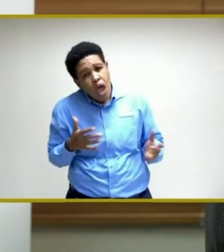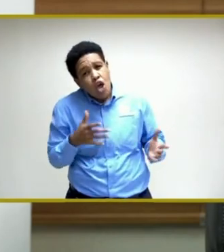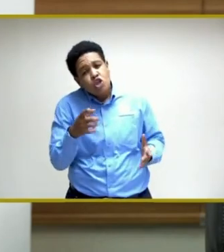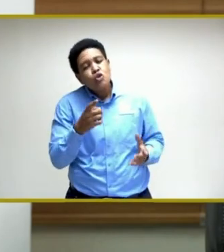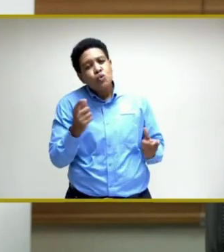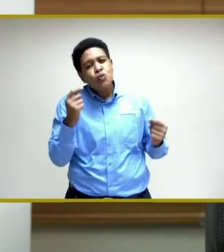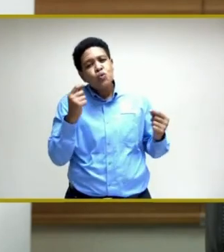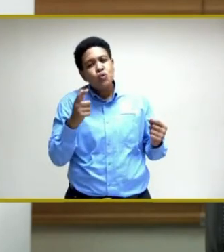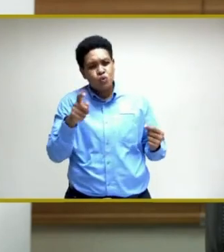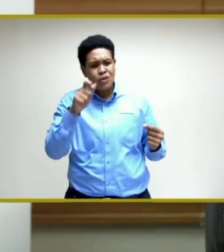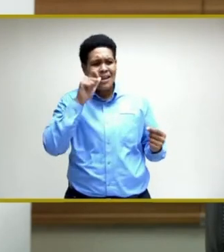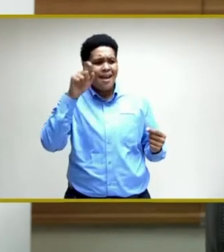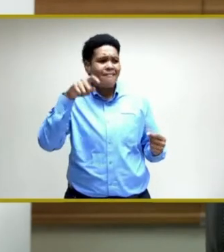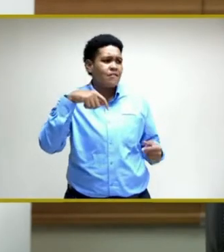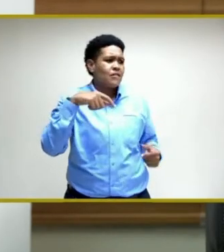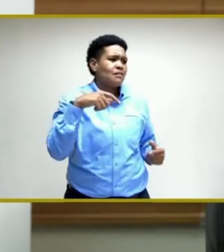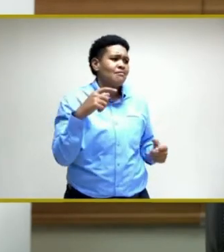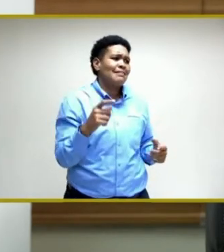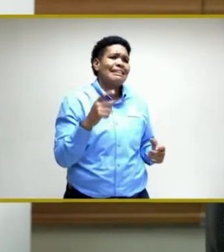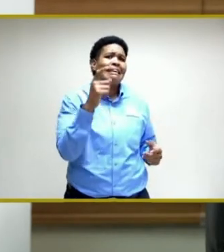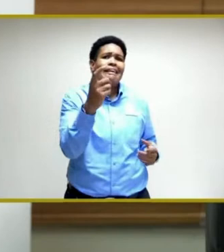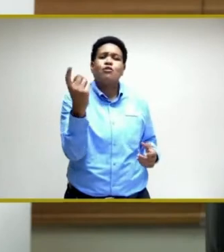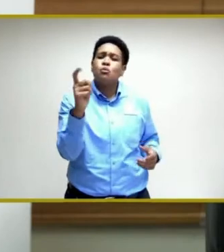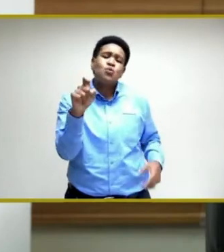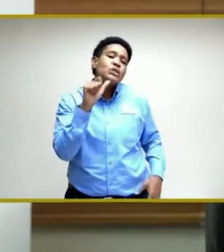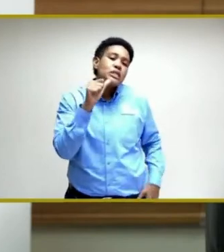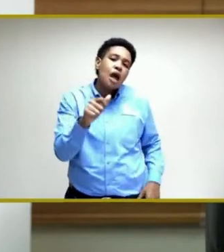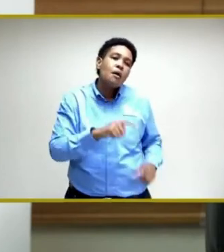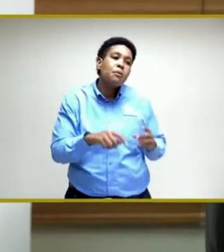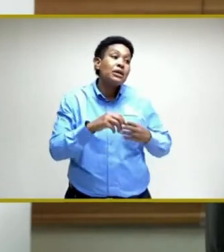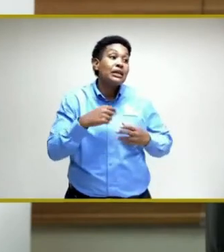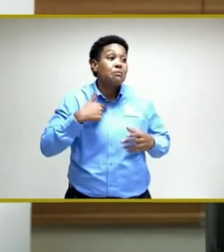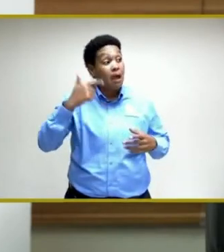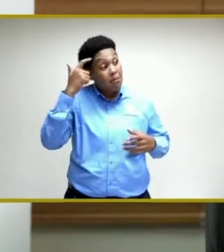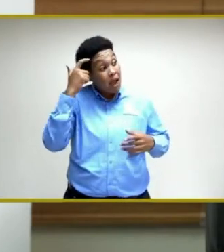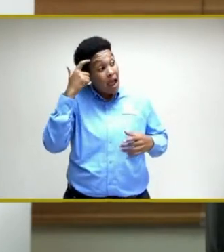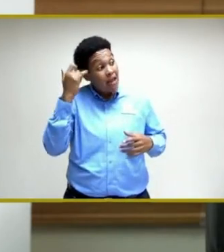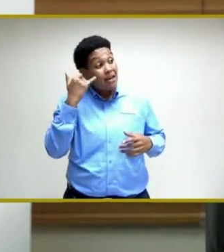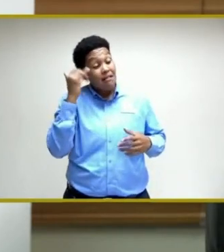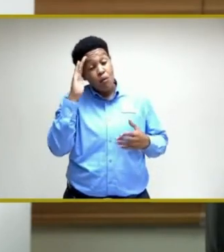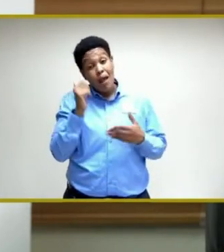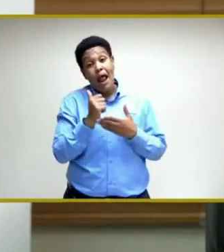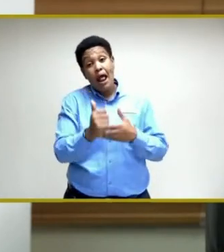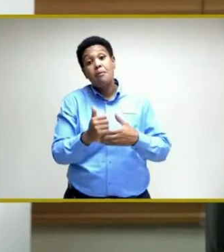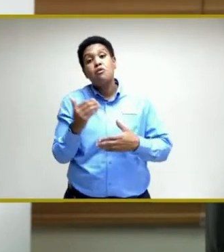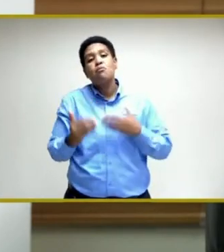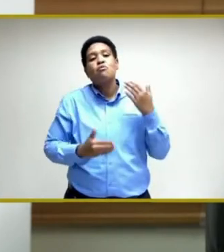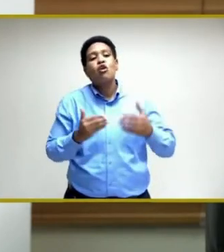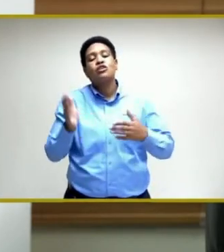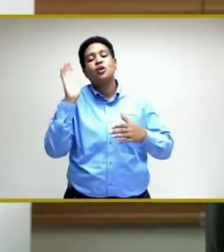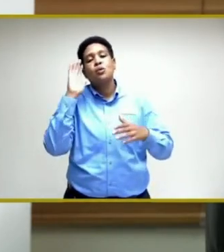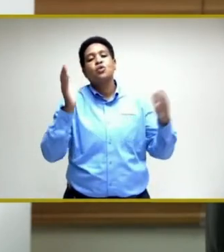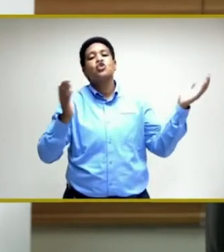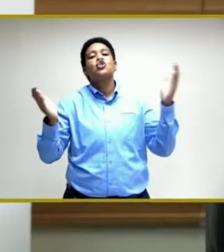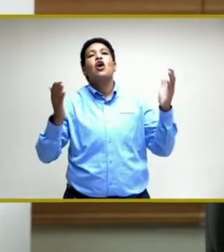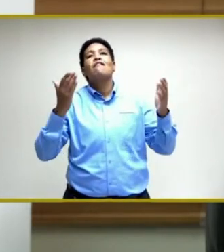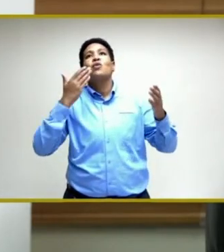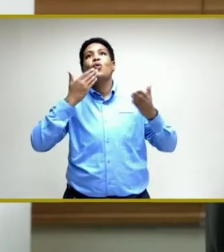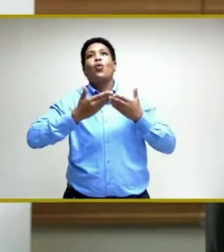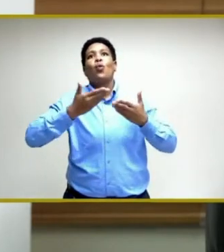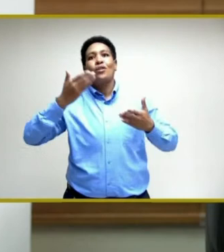know, we shouldn't have to go that far, but to my mind, if it will help the process, it will serve the greater good.